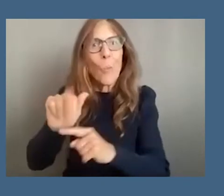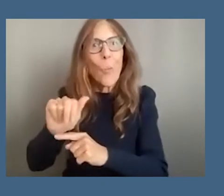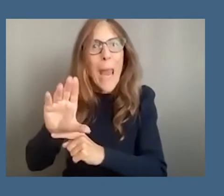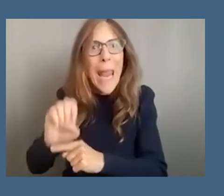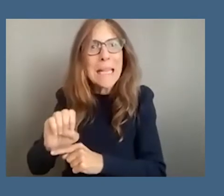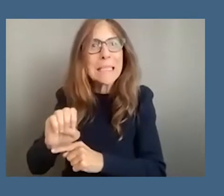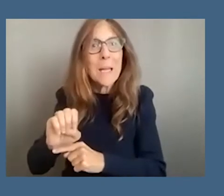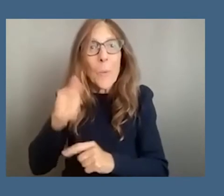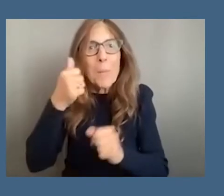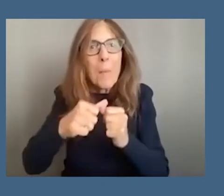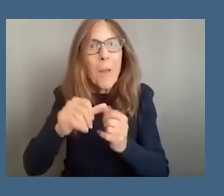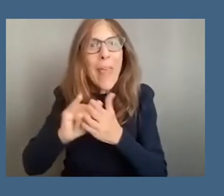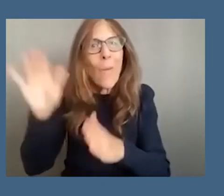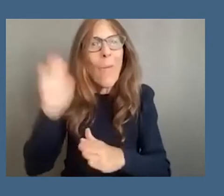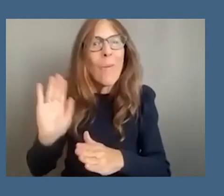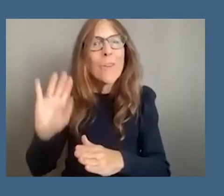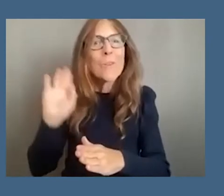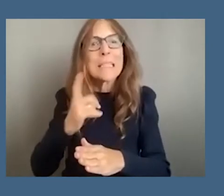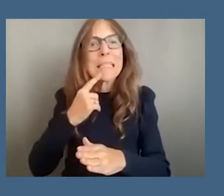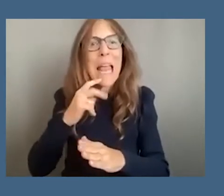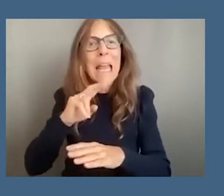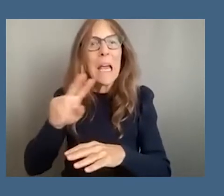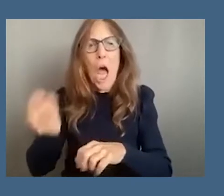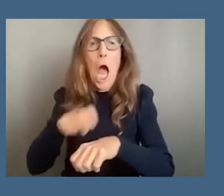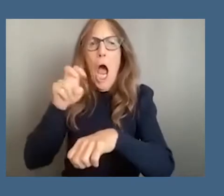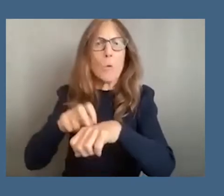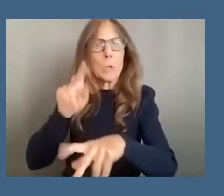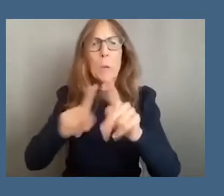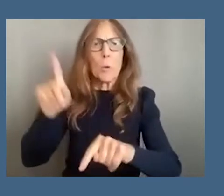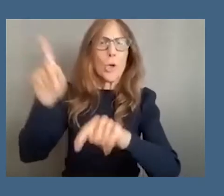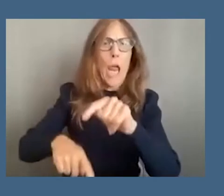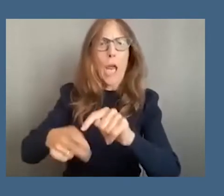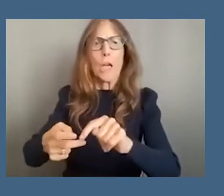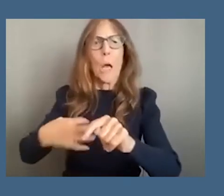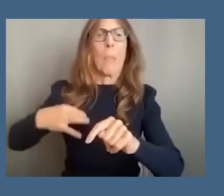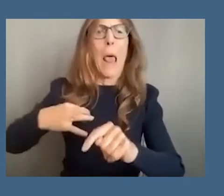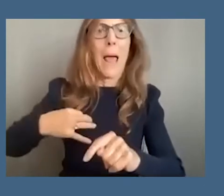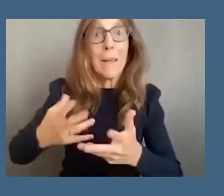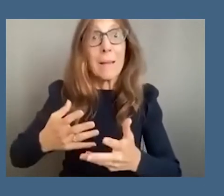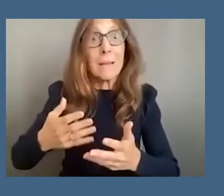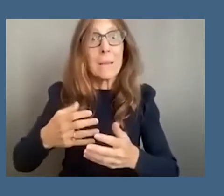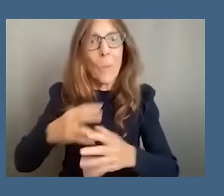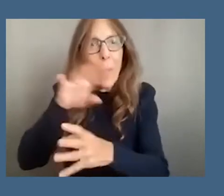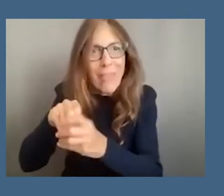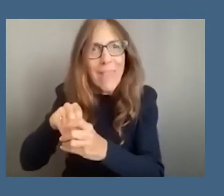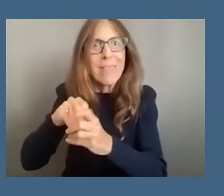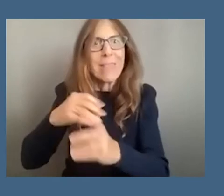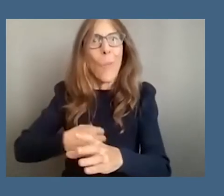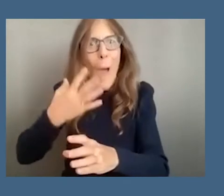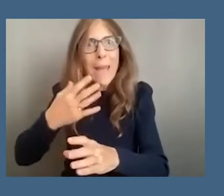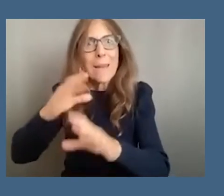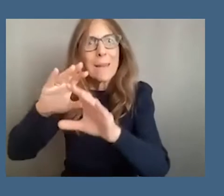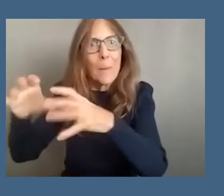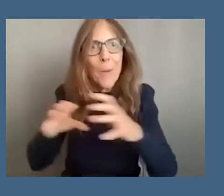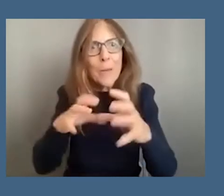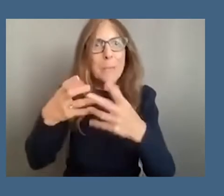apply and the stereotypes within white communities about white folks and so maybe we'll get